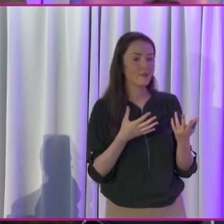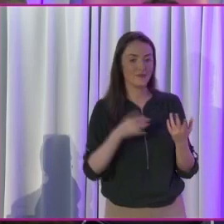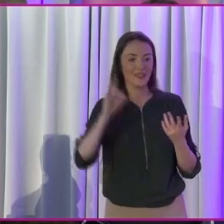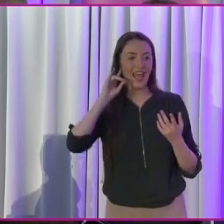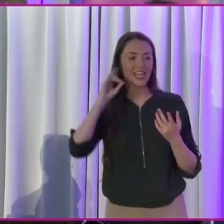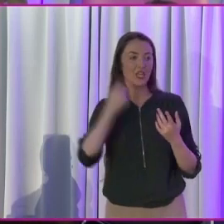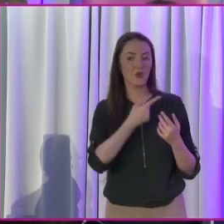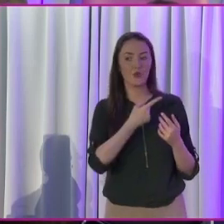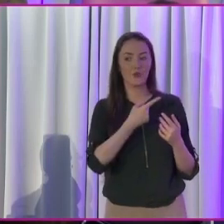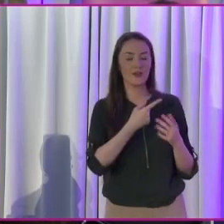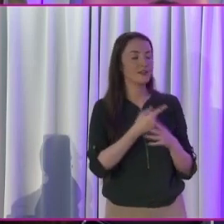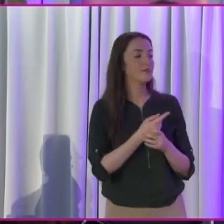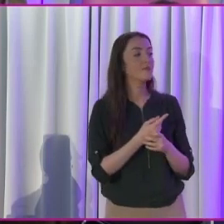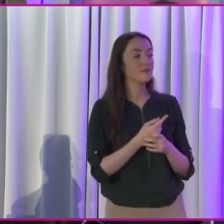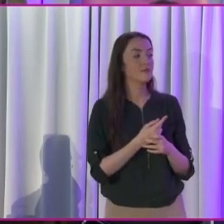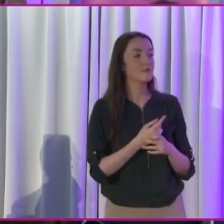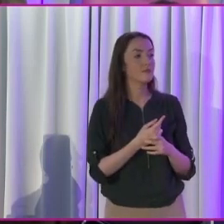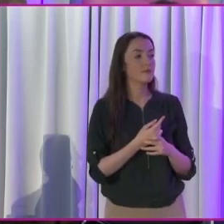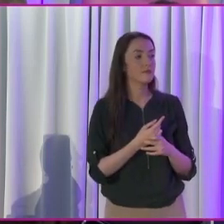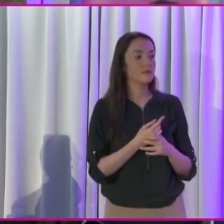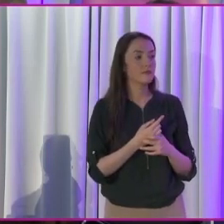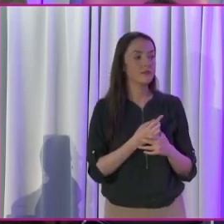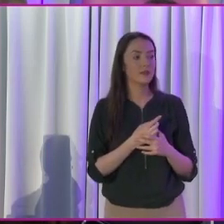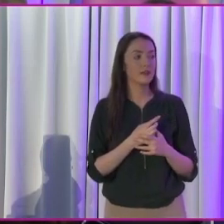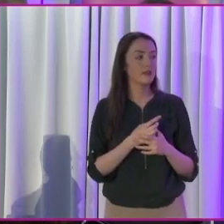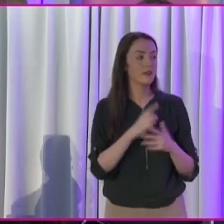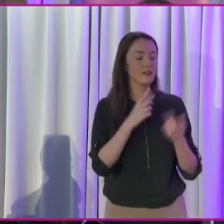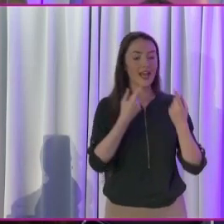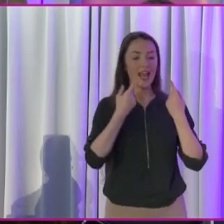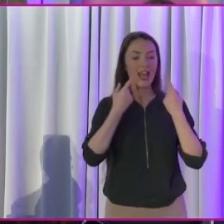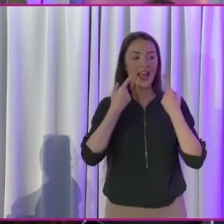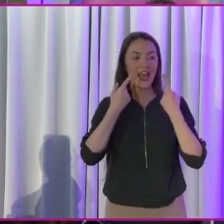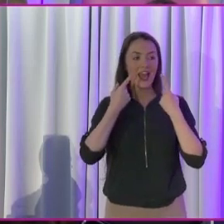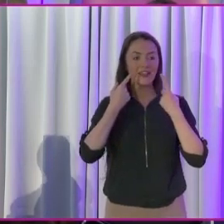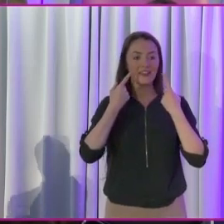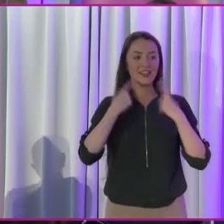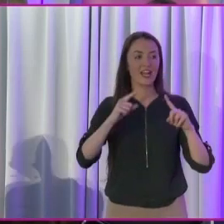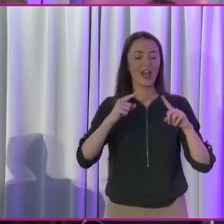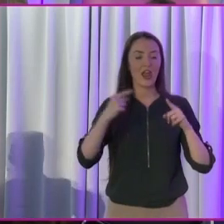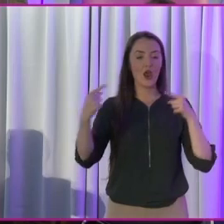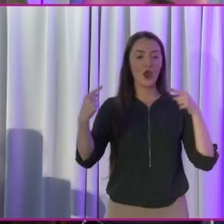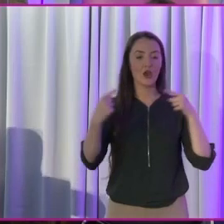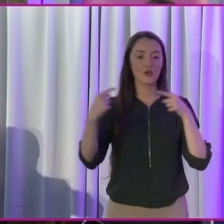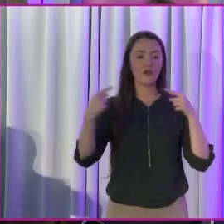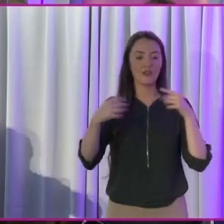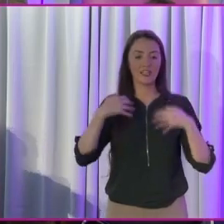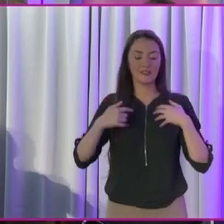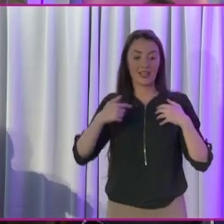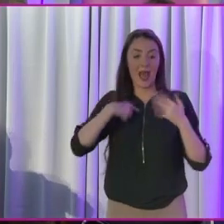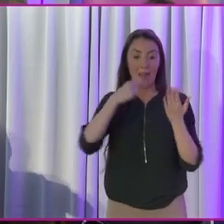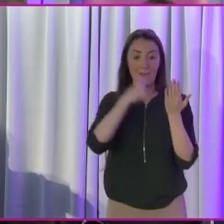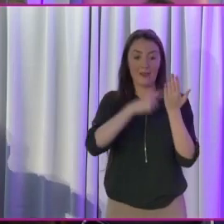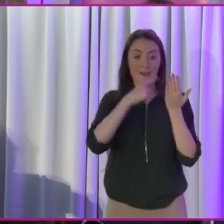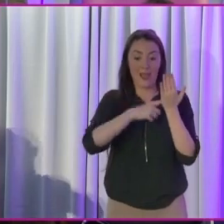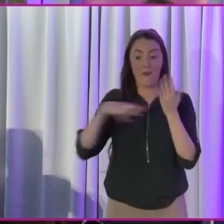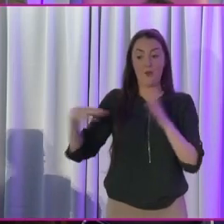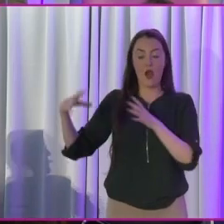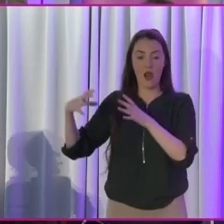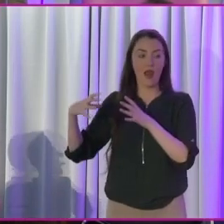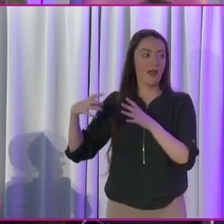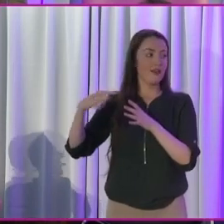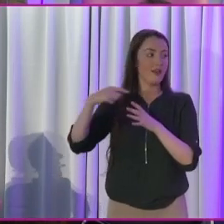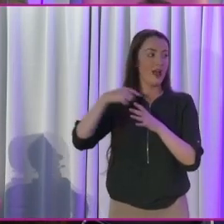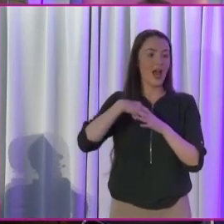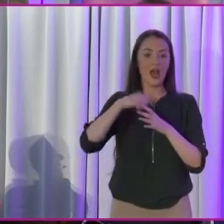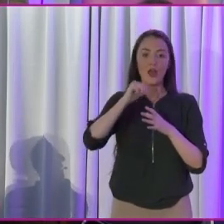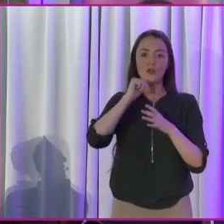can hear me. Yes. I just have to declare a conflict of interest. I am in a disability. Ah, Gerry. Hi Gerry. We